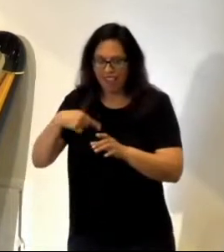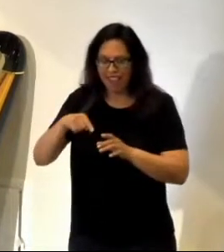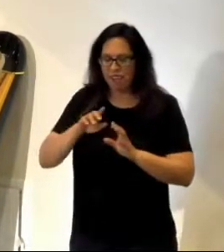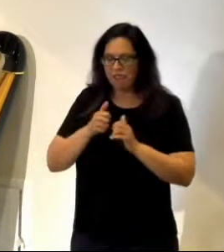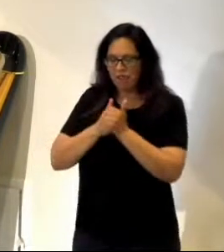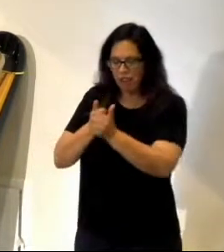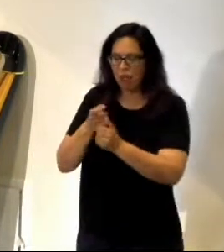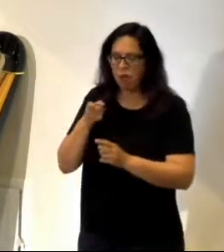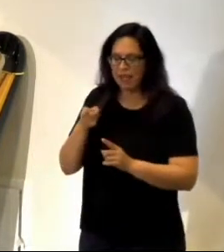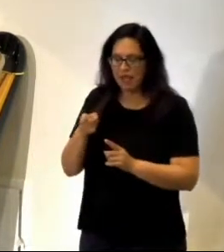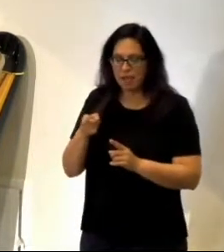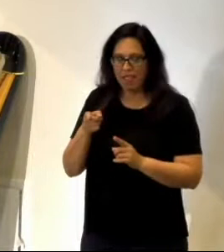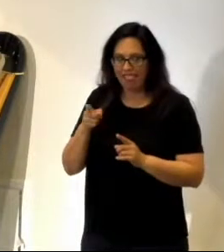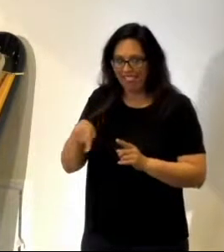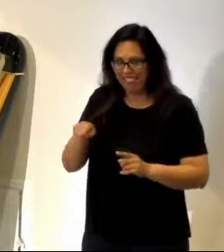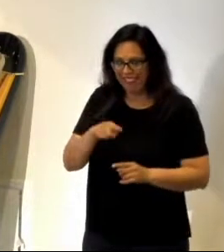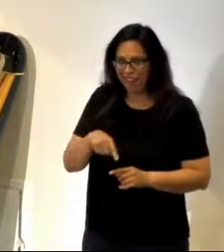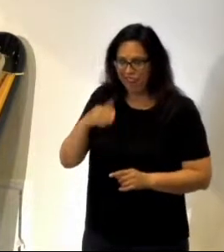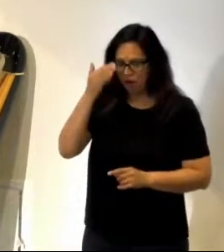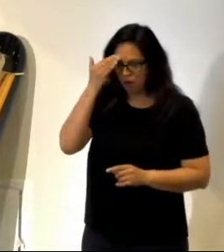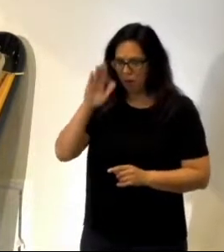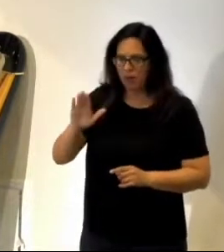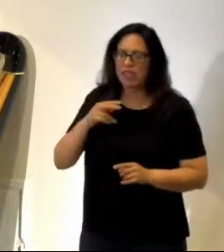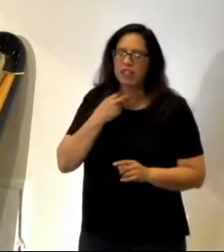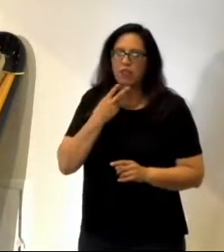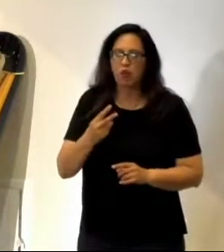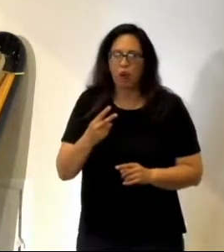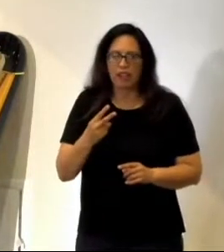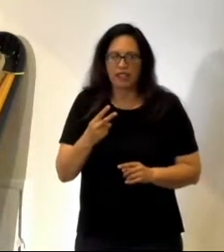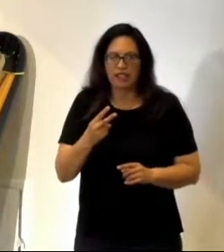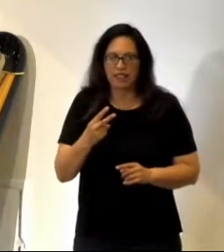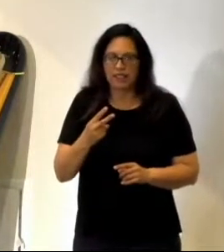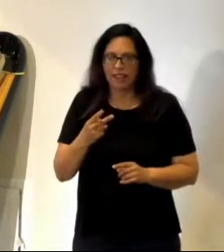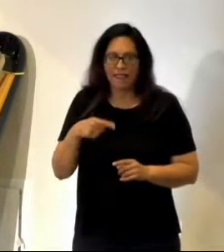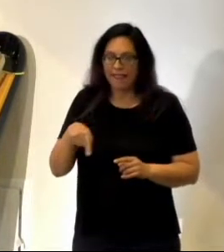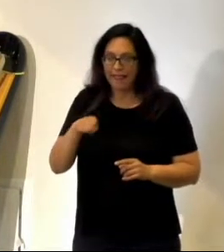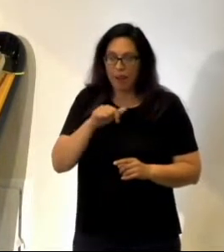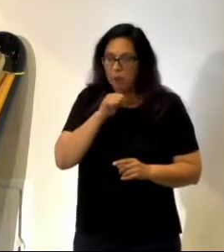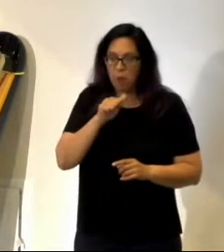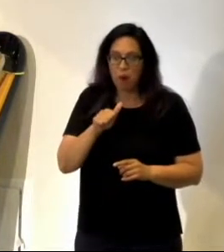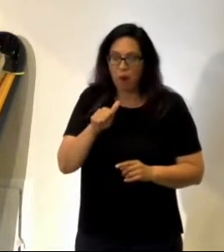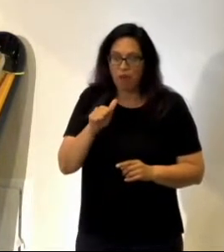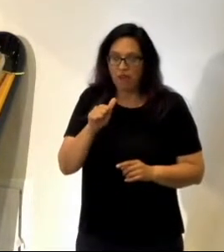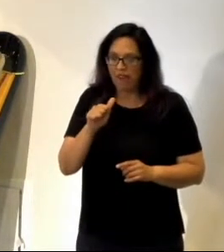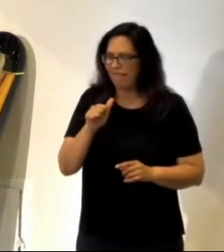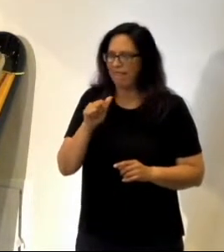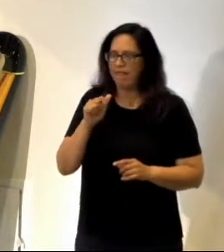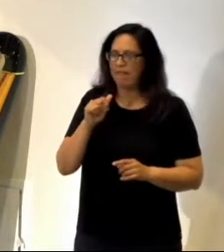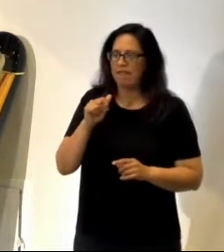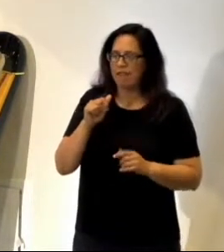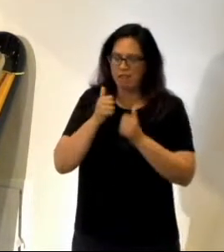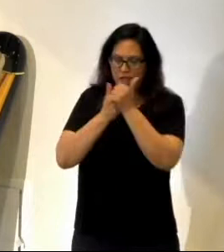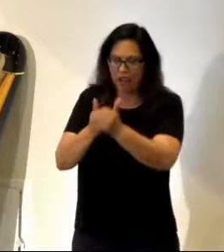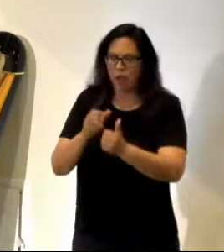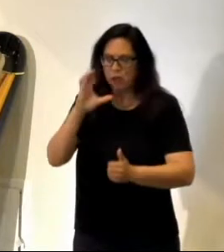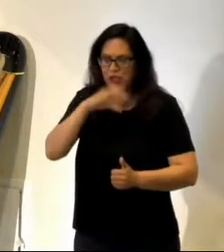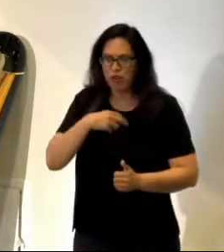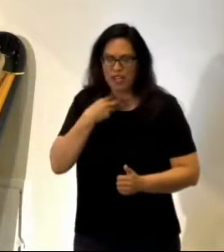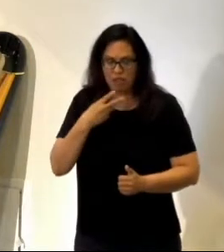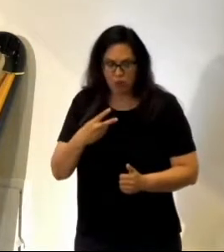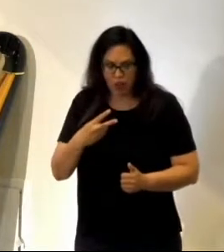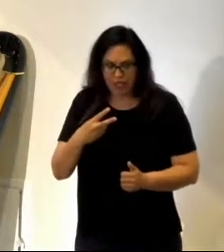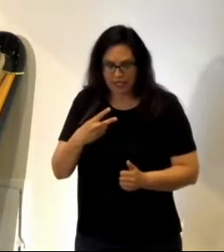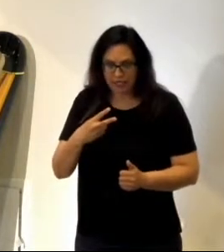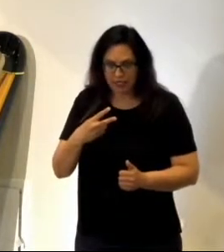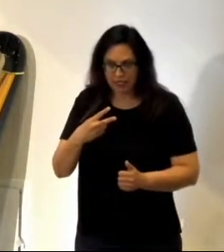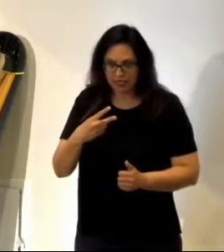follow him, for they know his voice. A stranger they will not follow, but they flee from him, for they do not know